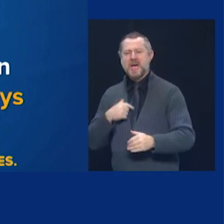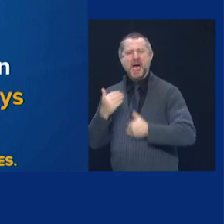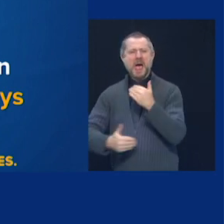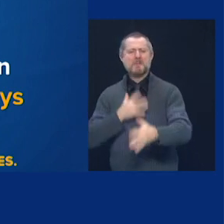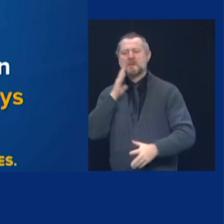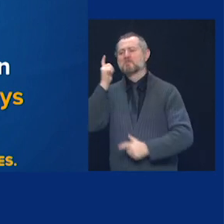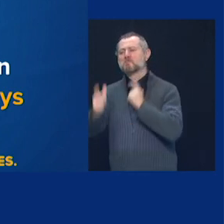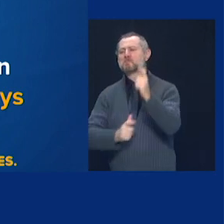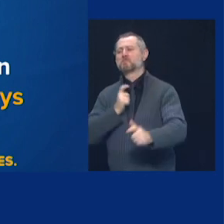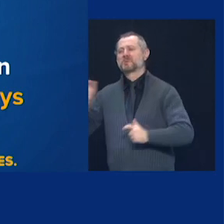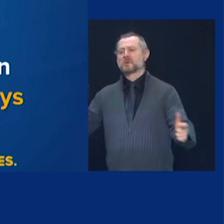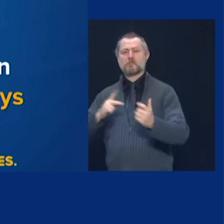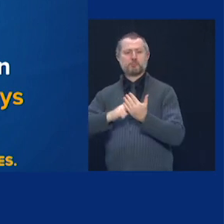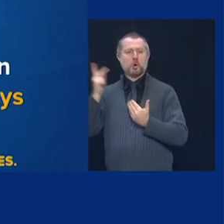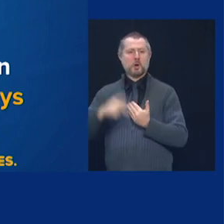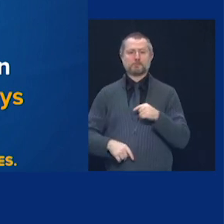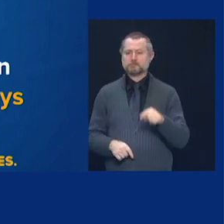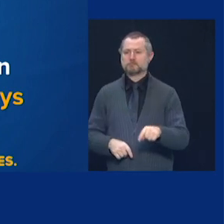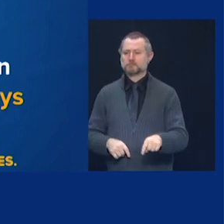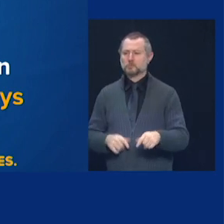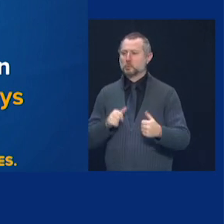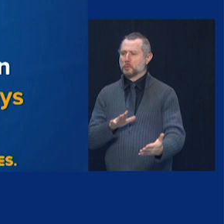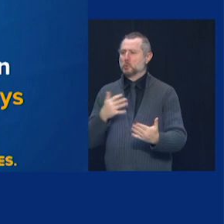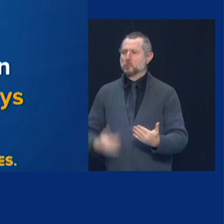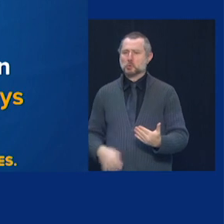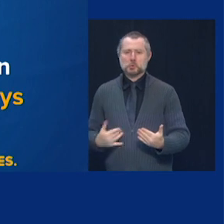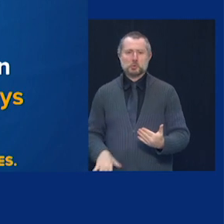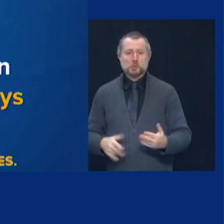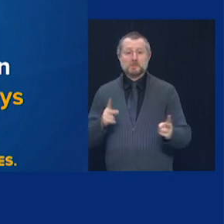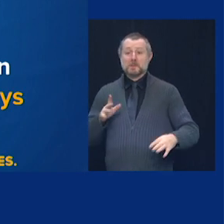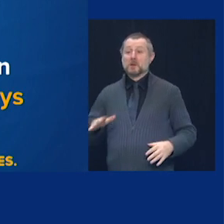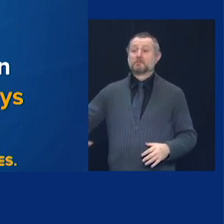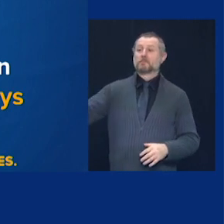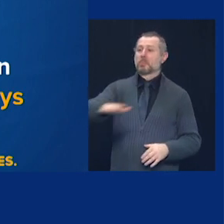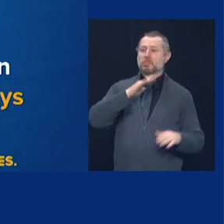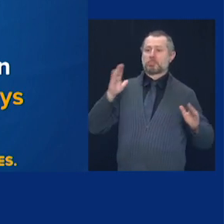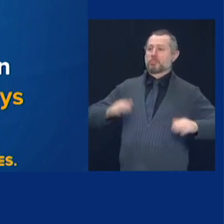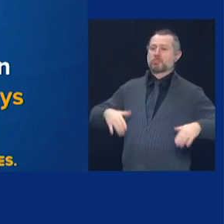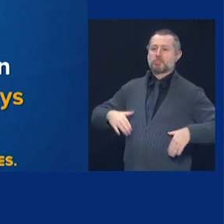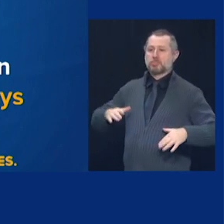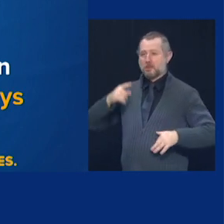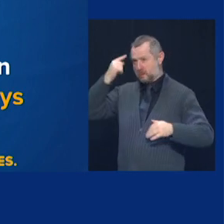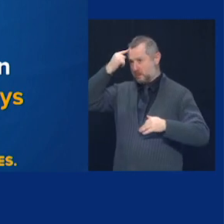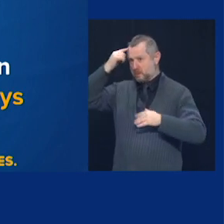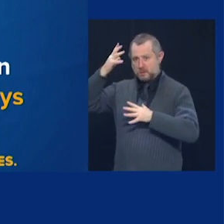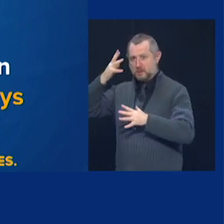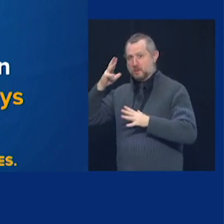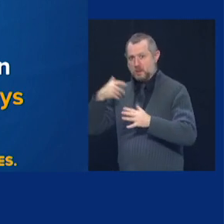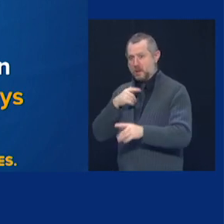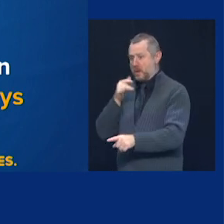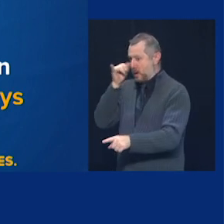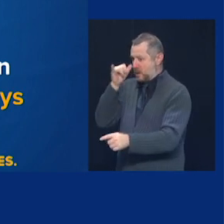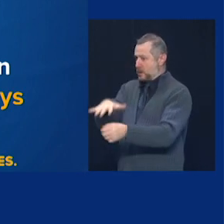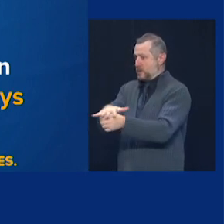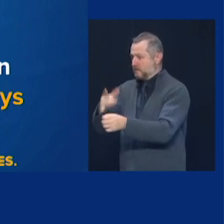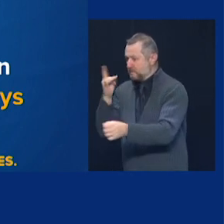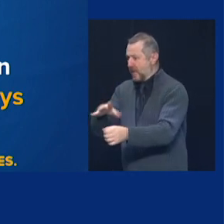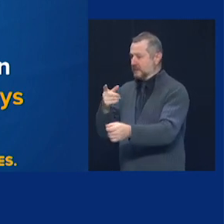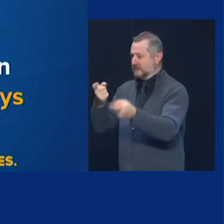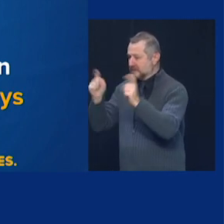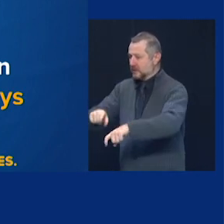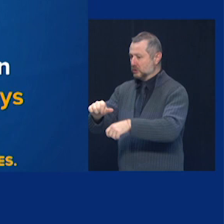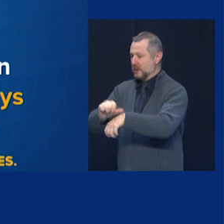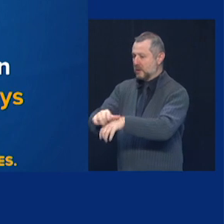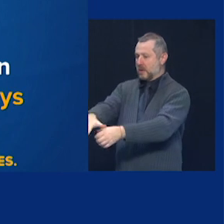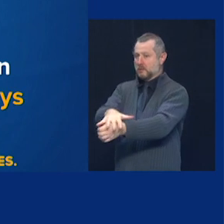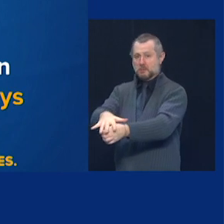people have not focused enough on the extent of what this undertaking means. I